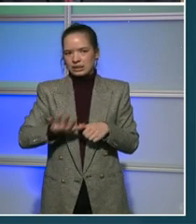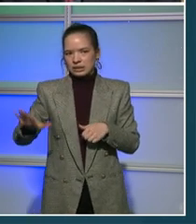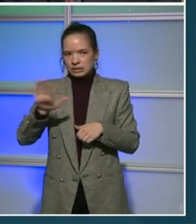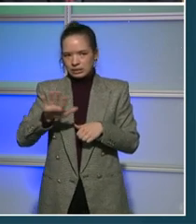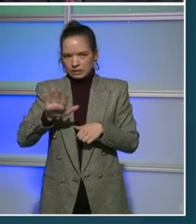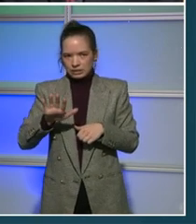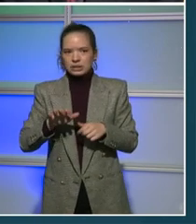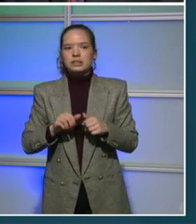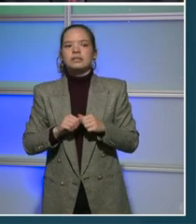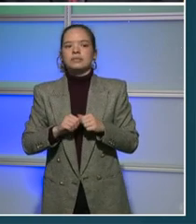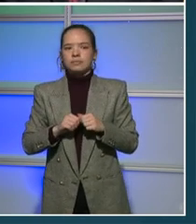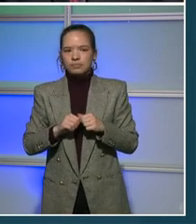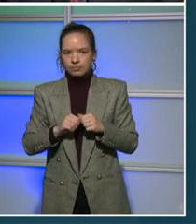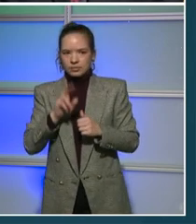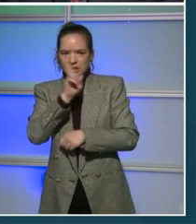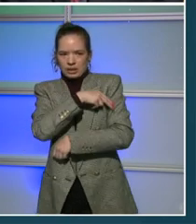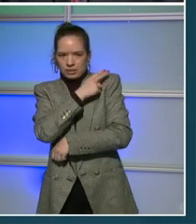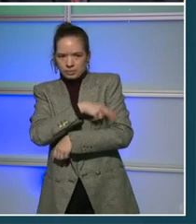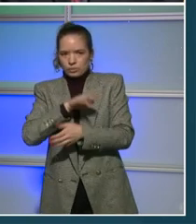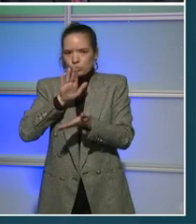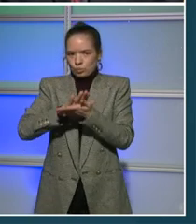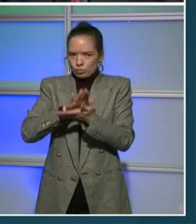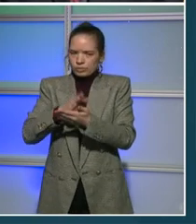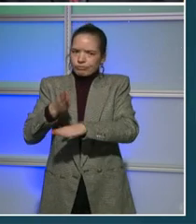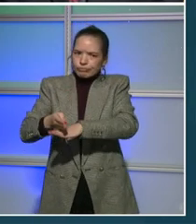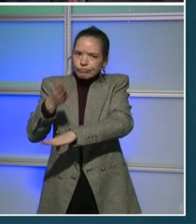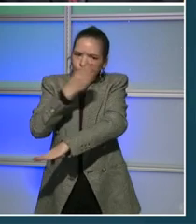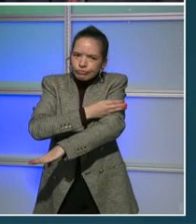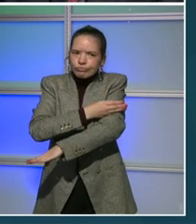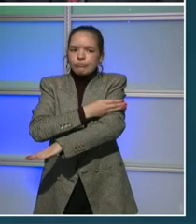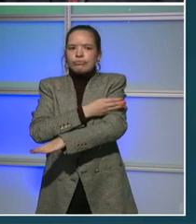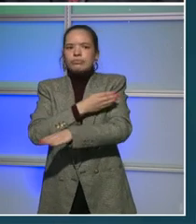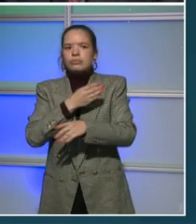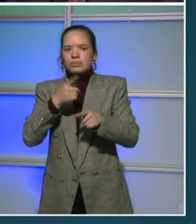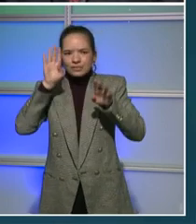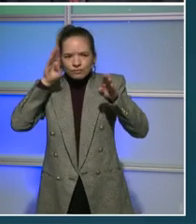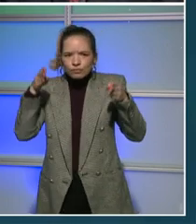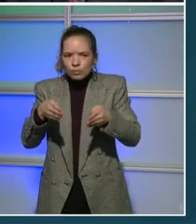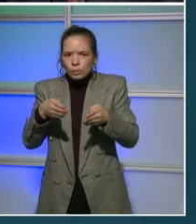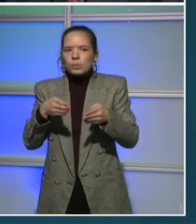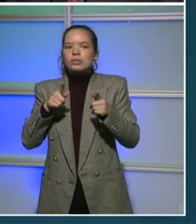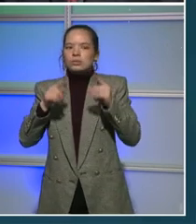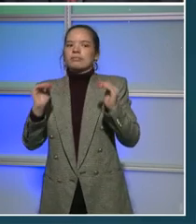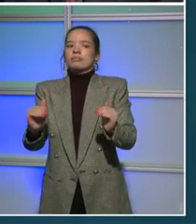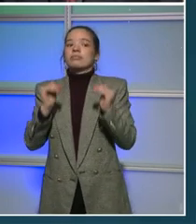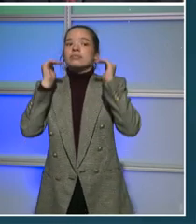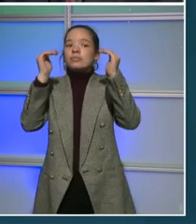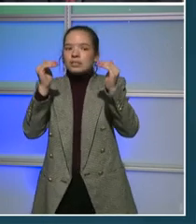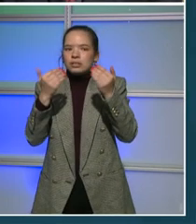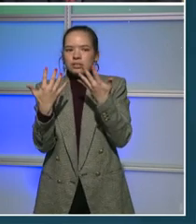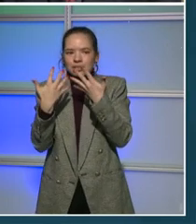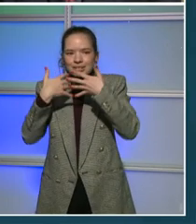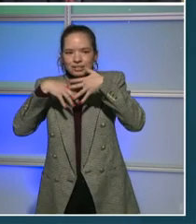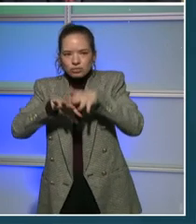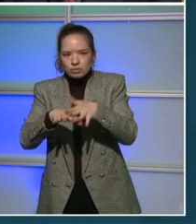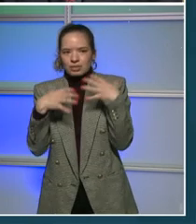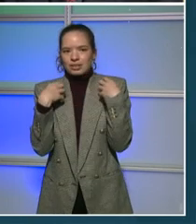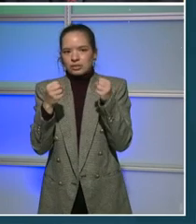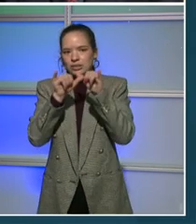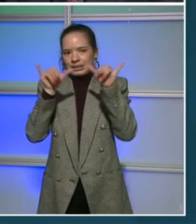The impressive facility will be the centerpiece of an advanced and integrated health care system for wards 7 and 8.